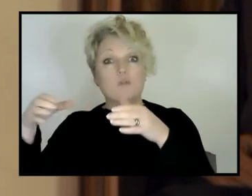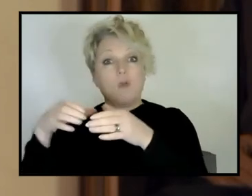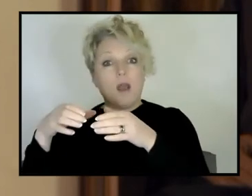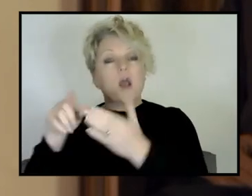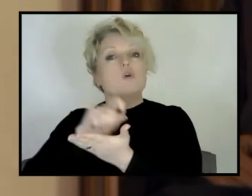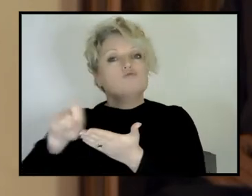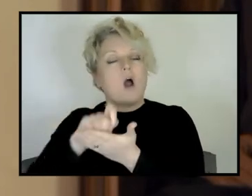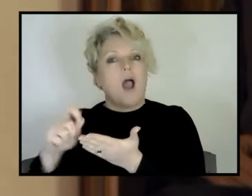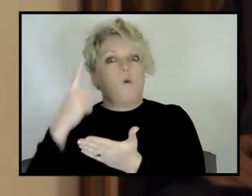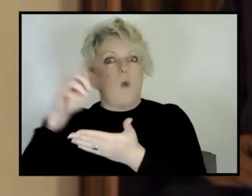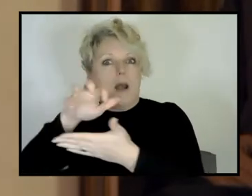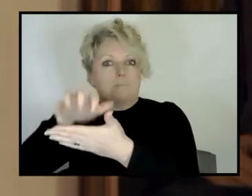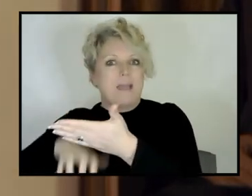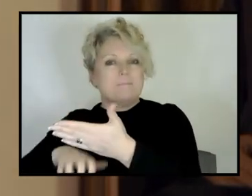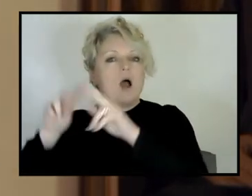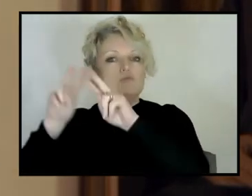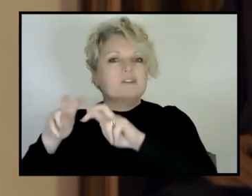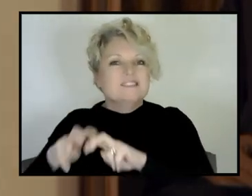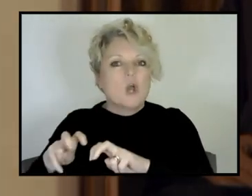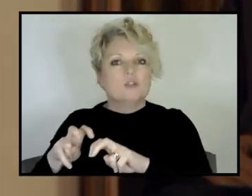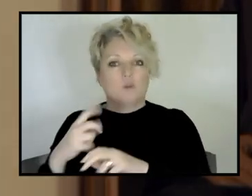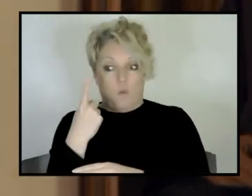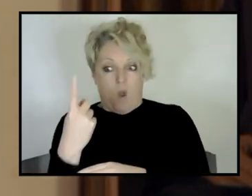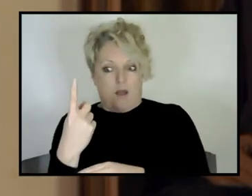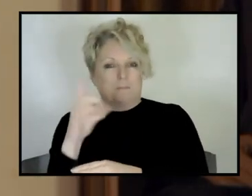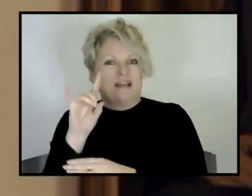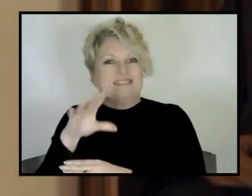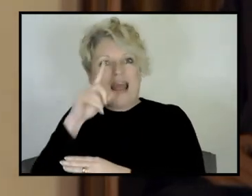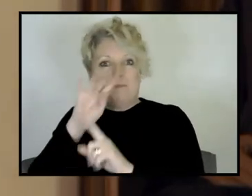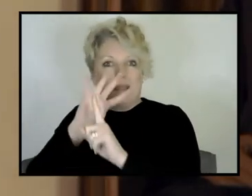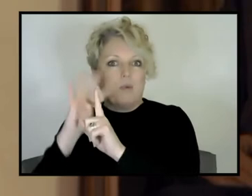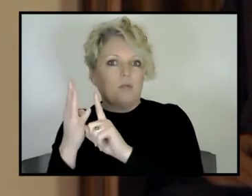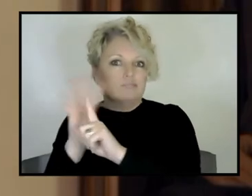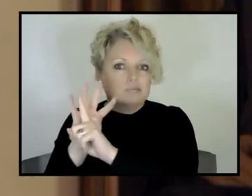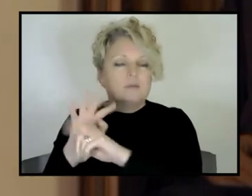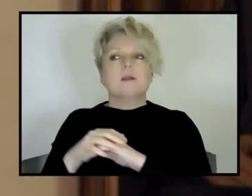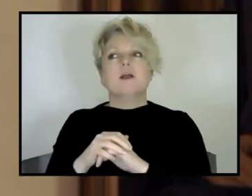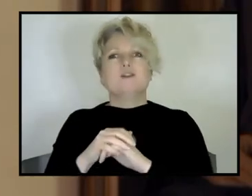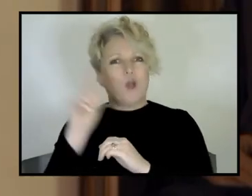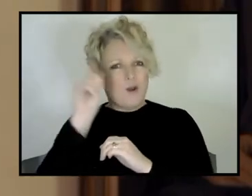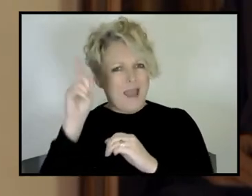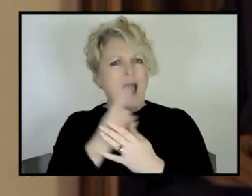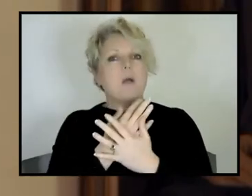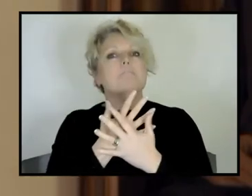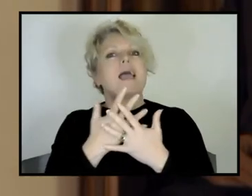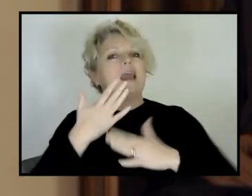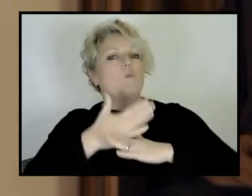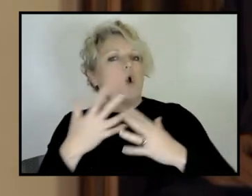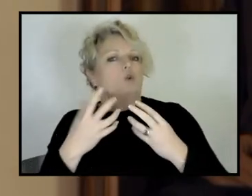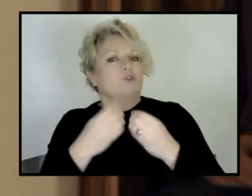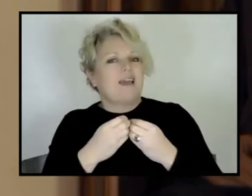And they'll all be coming at it from different, from different angles. So it's far more interdisciplinary. And that applies not just in, in, um,